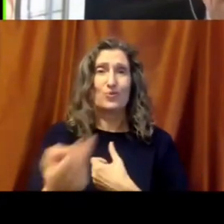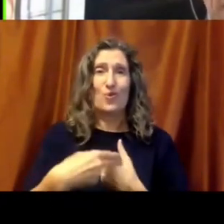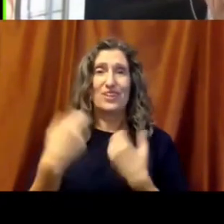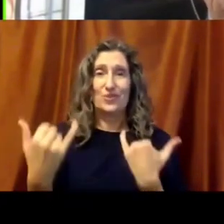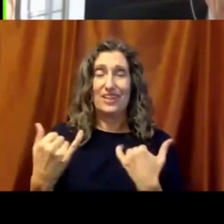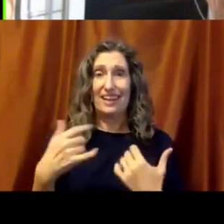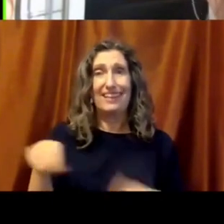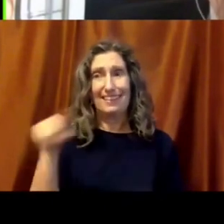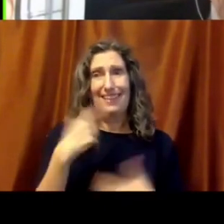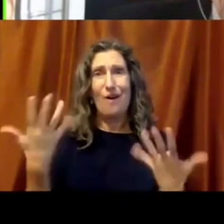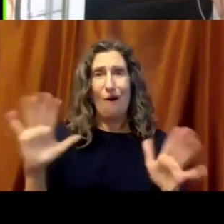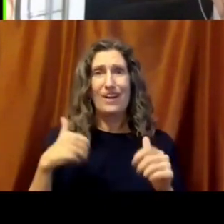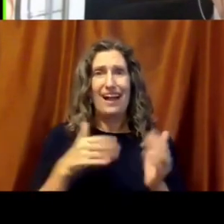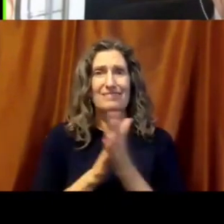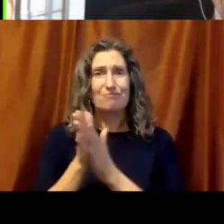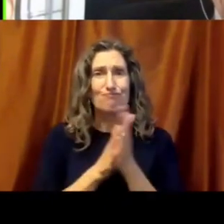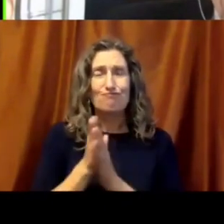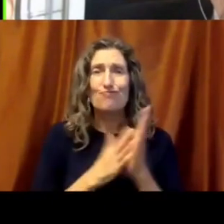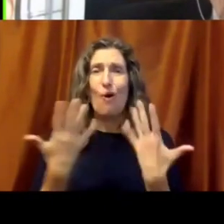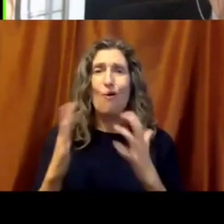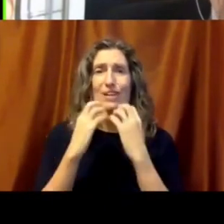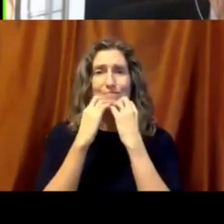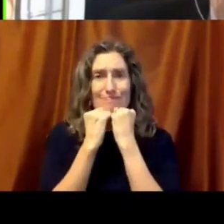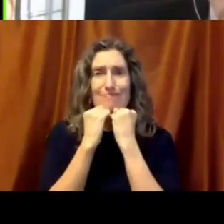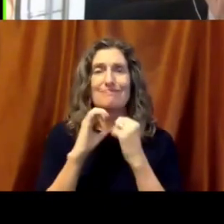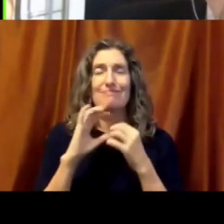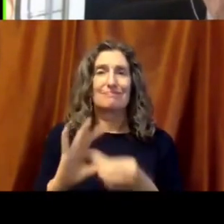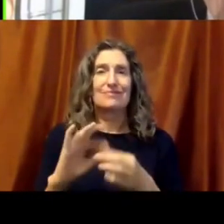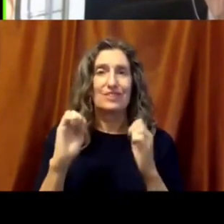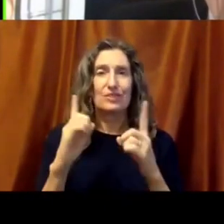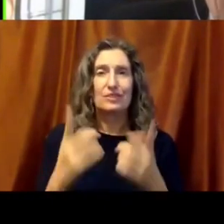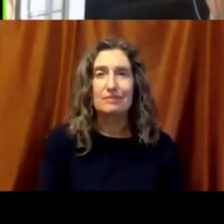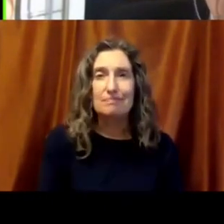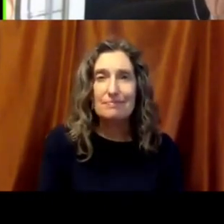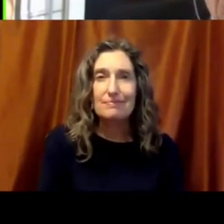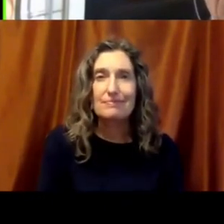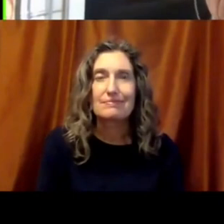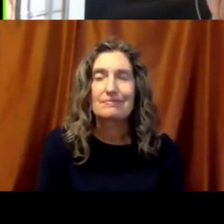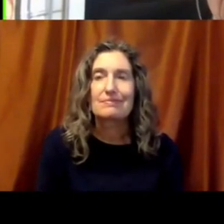cares about learning and learning for the future.